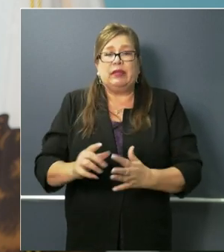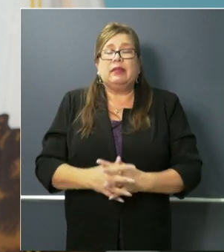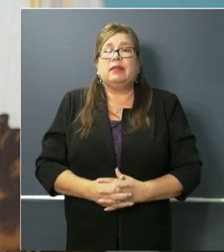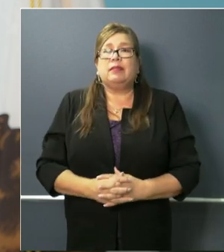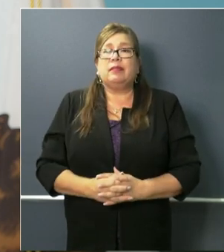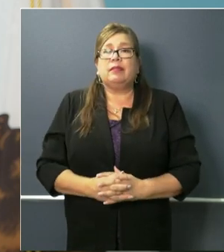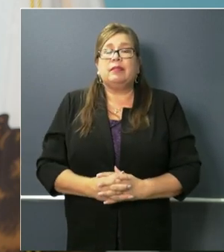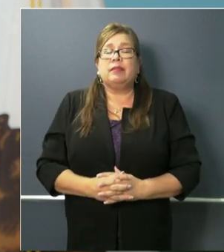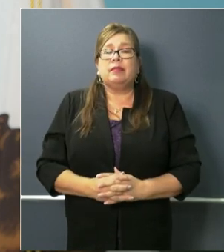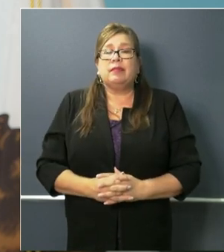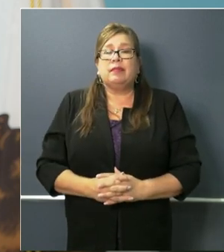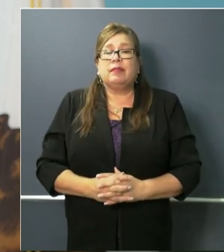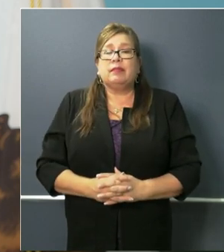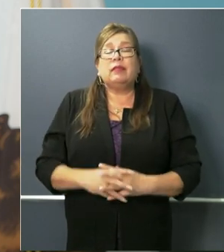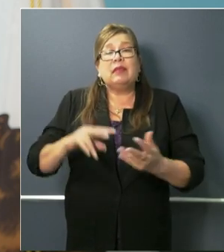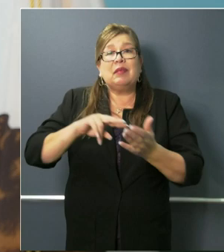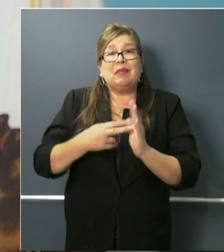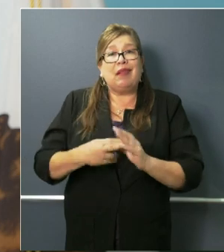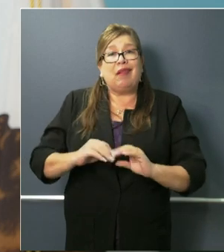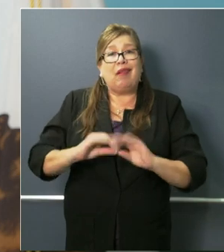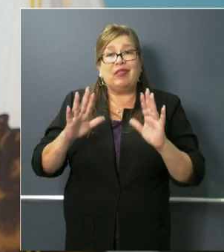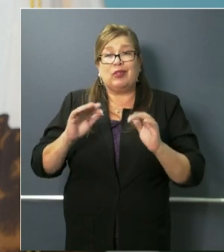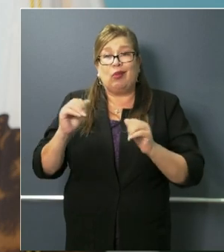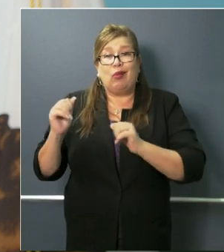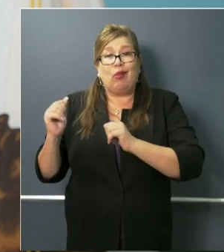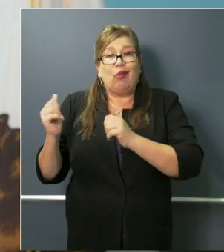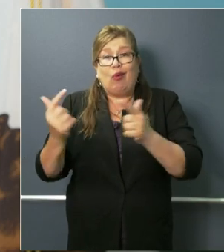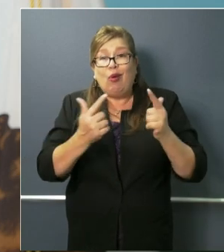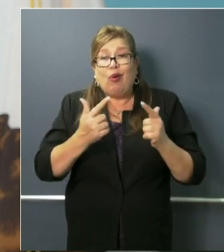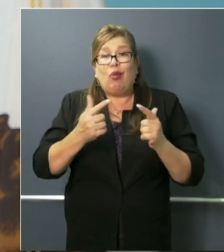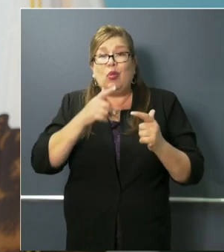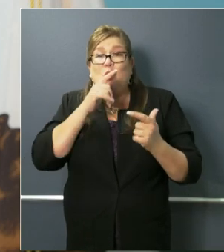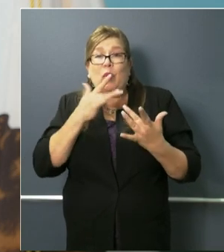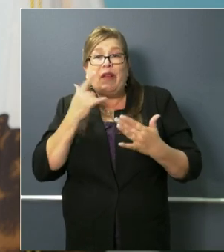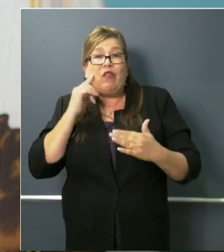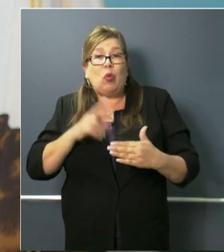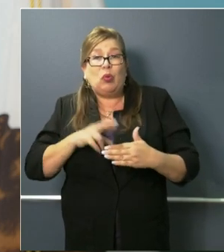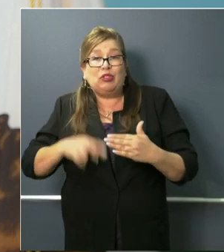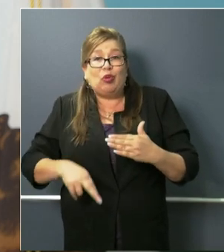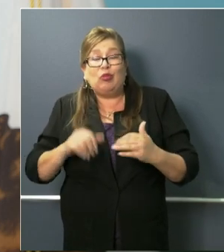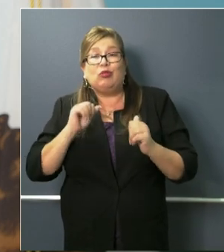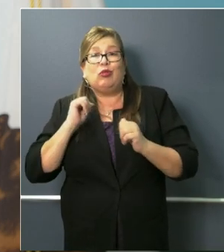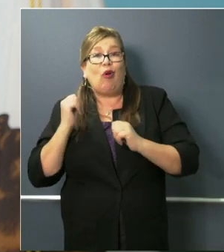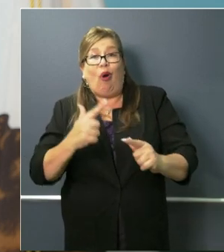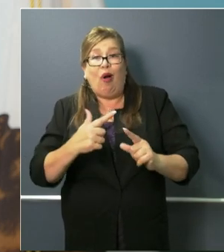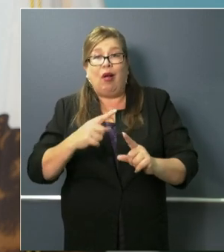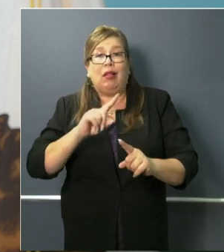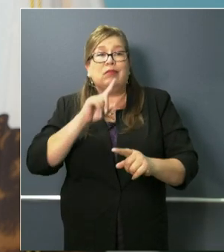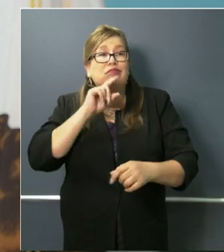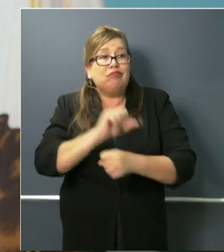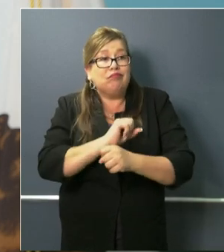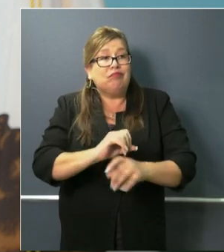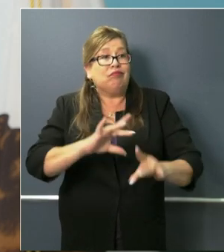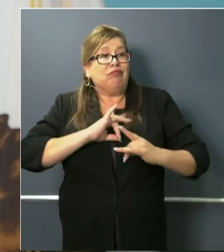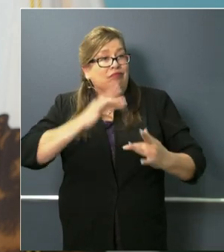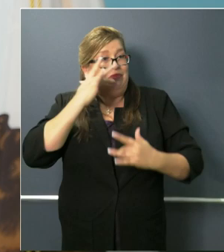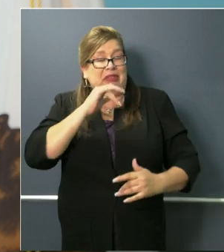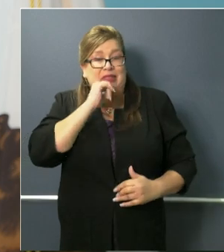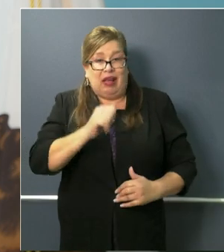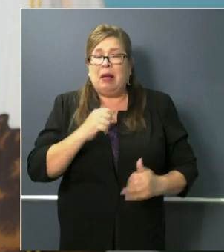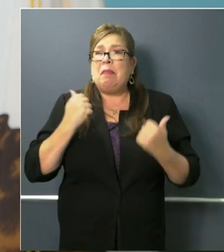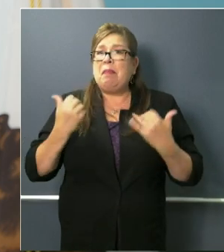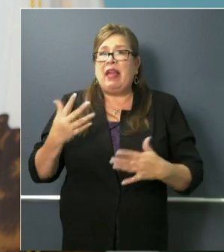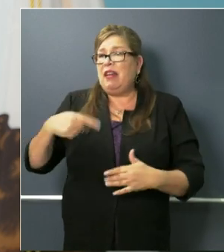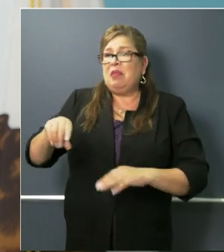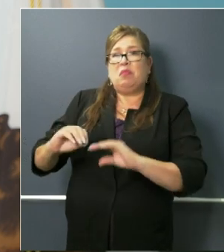It gives you a sense that obviously not all of those individuals that are waiting for results tested positive, quite the contrary. And we're working to get an